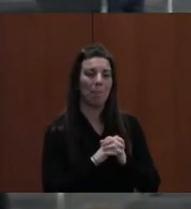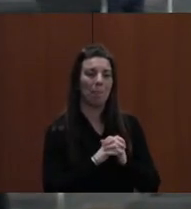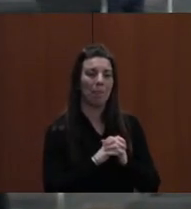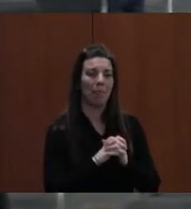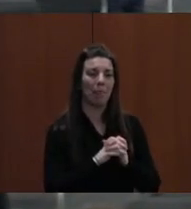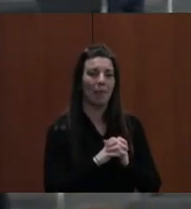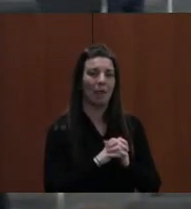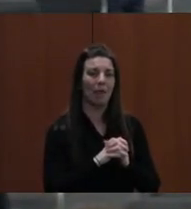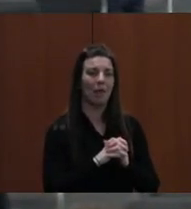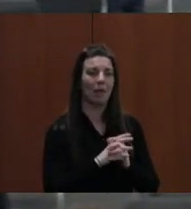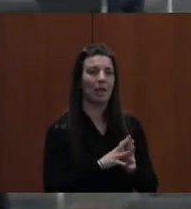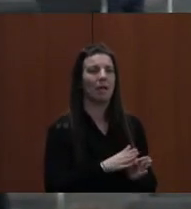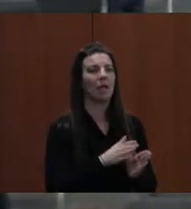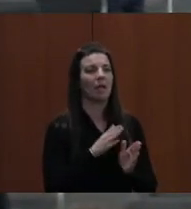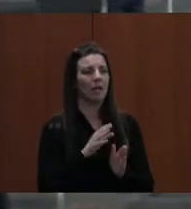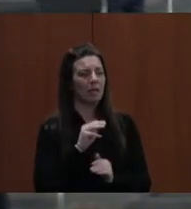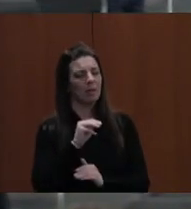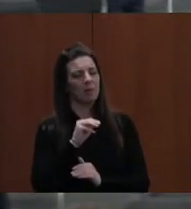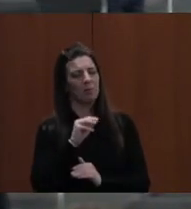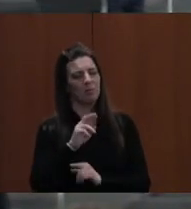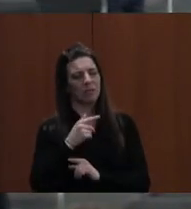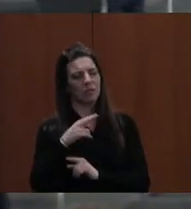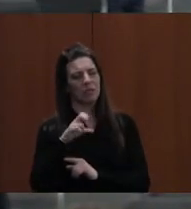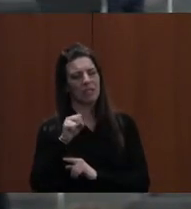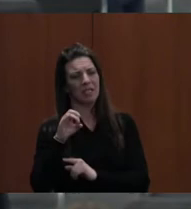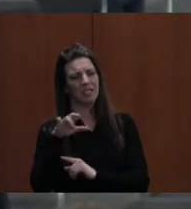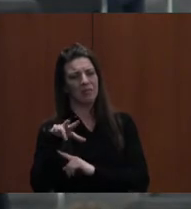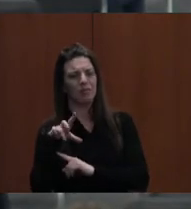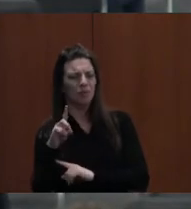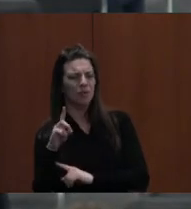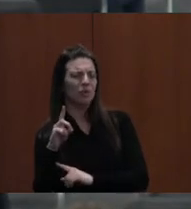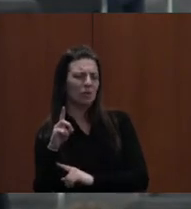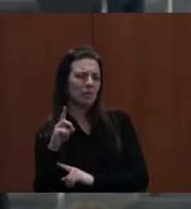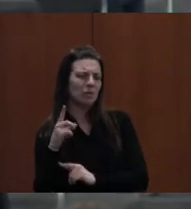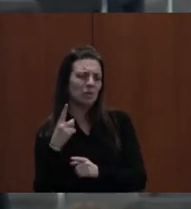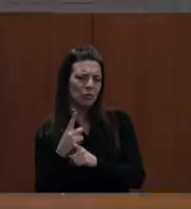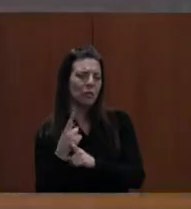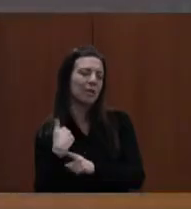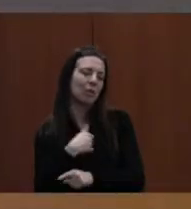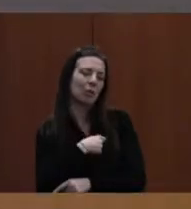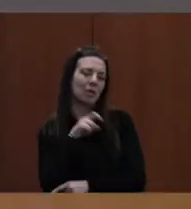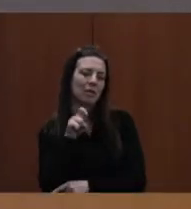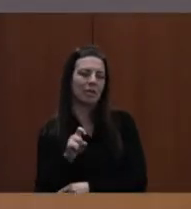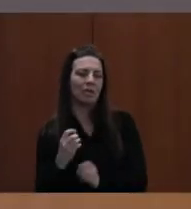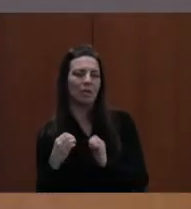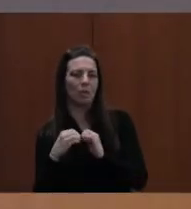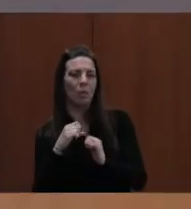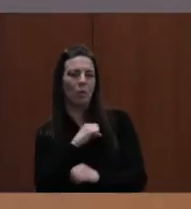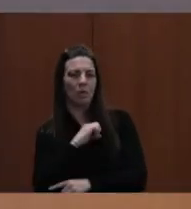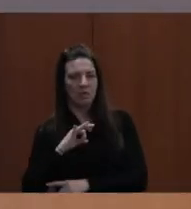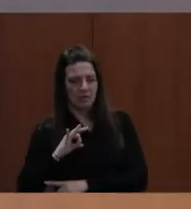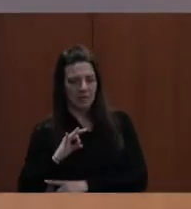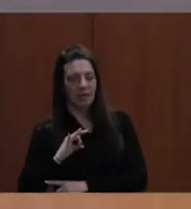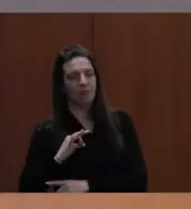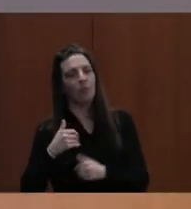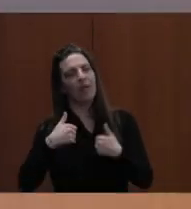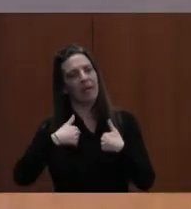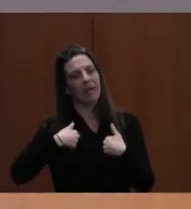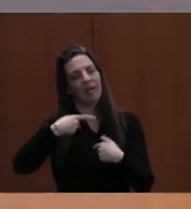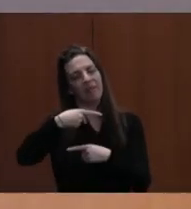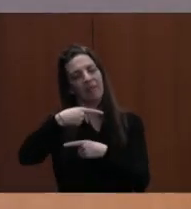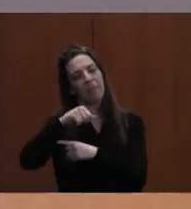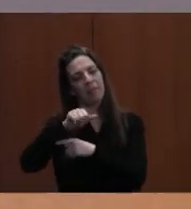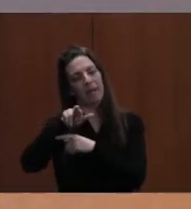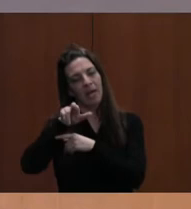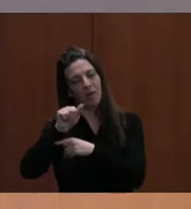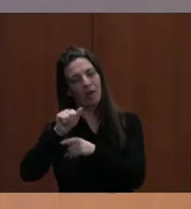Mr. Geffert is partially right. We could use more staff. We have pair-pro positions